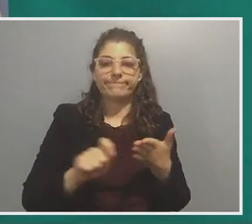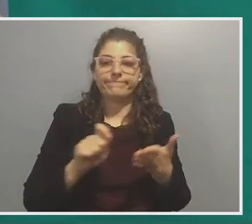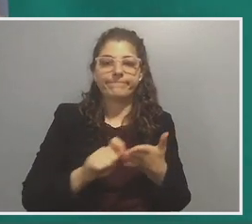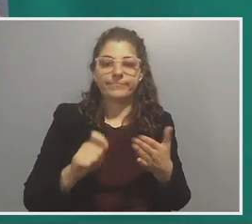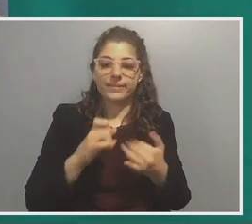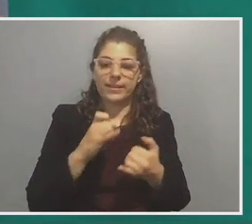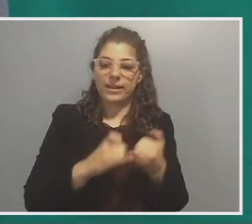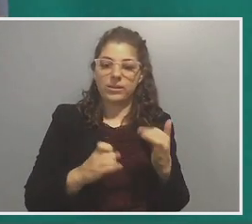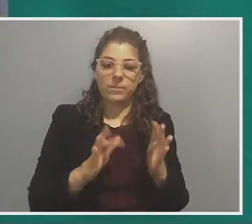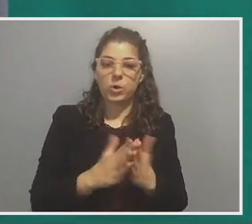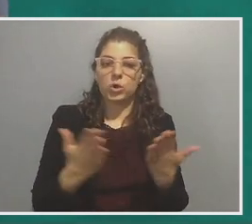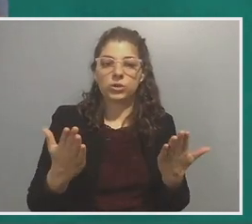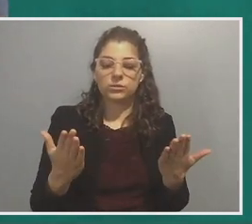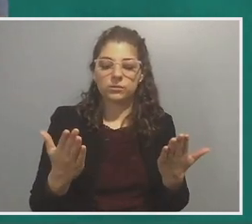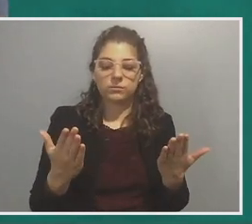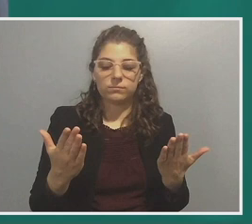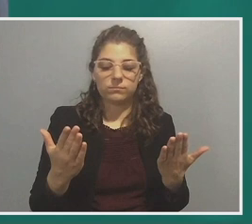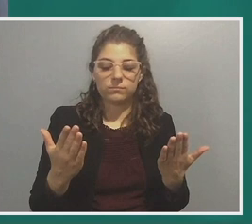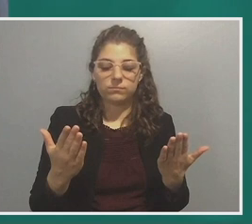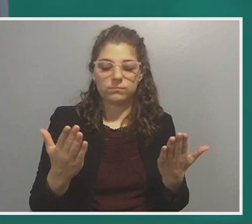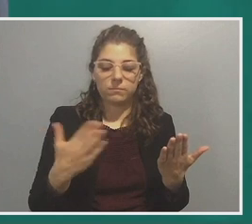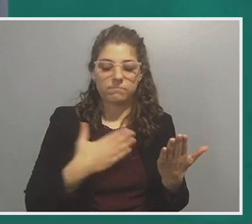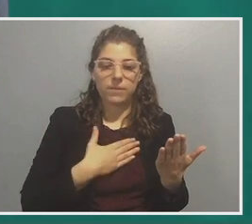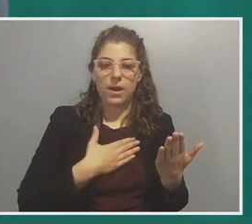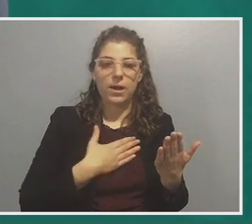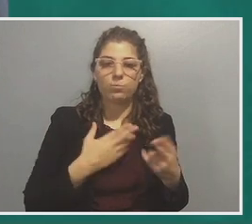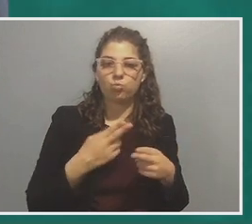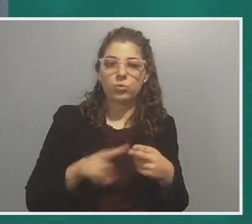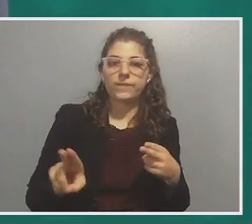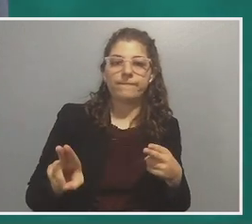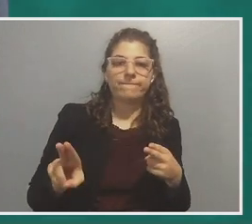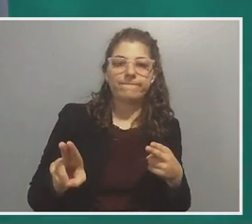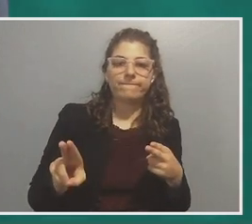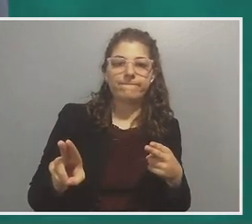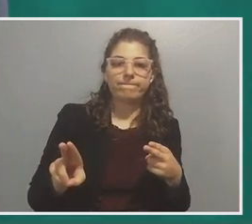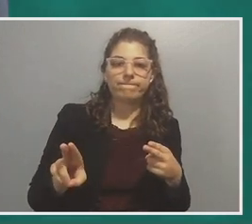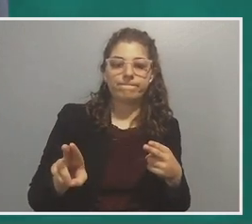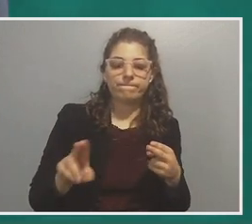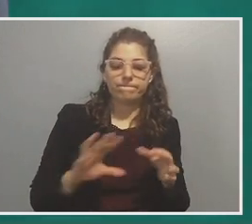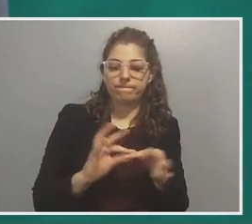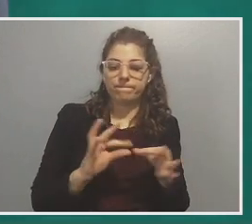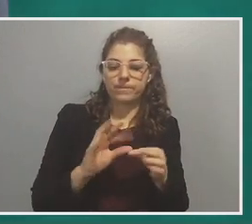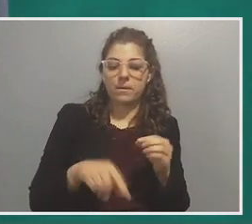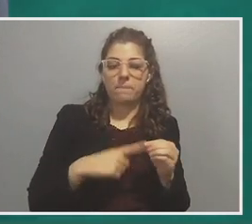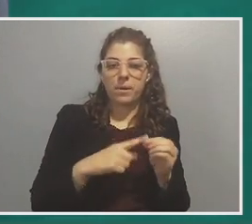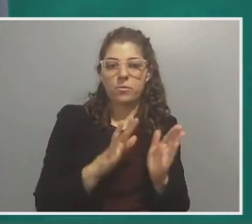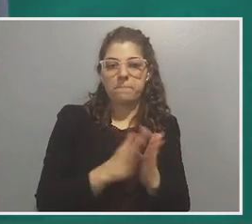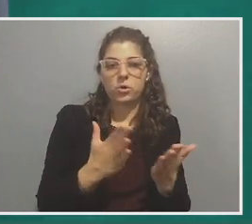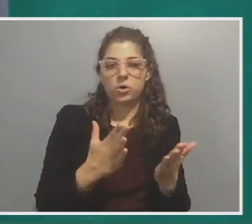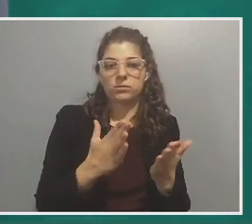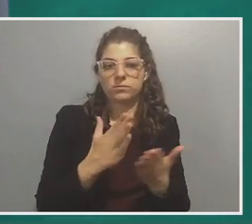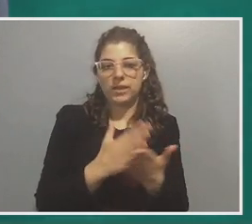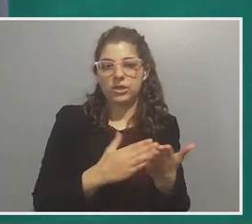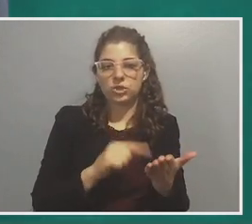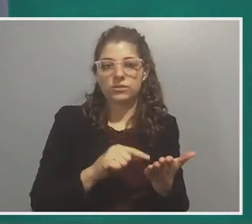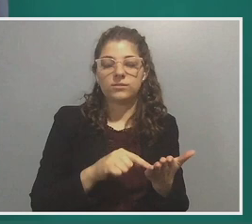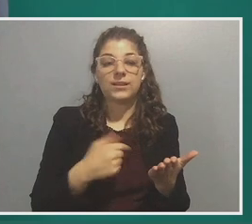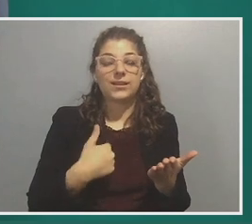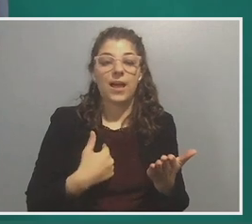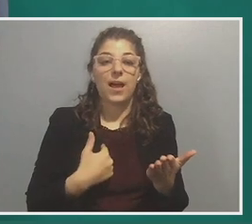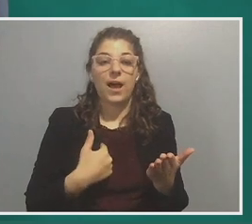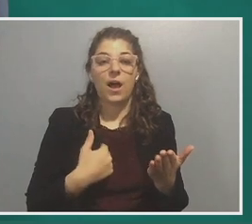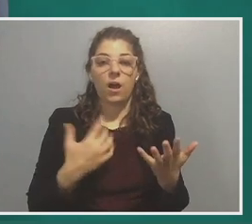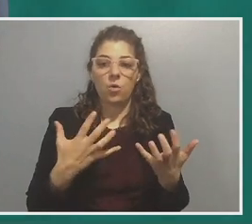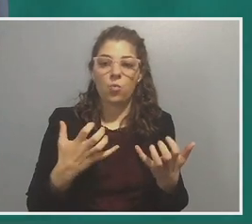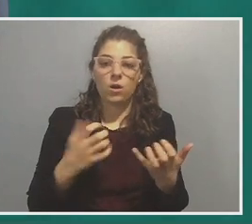book, um, in my sort of brief, you know, about this book, um, section, uh, is that I, I wanted